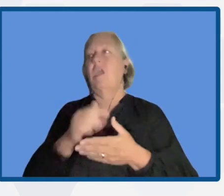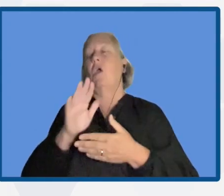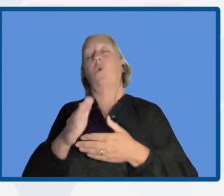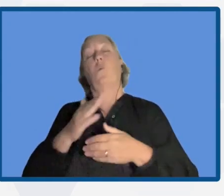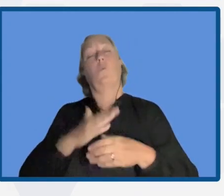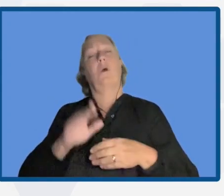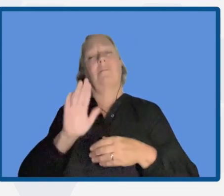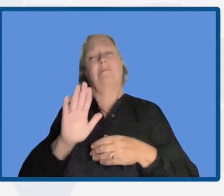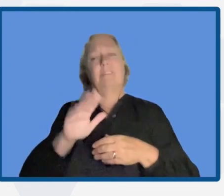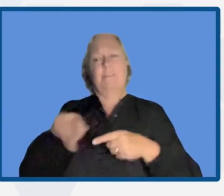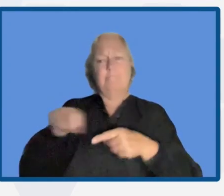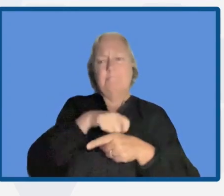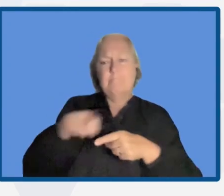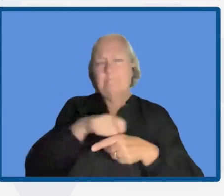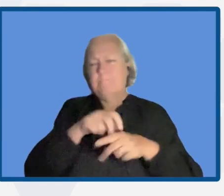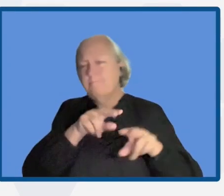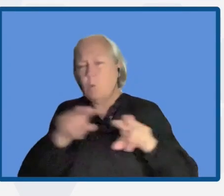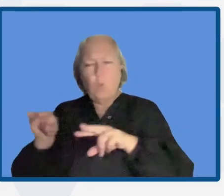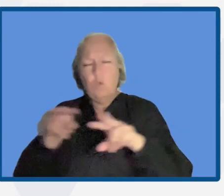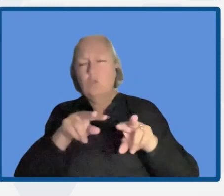is extremely low.